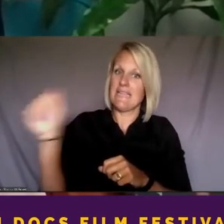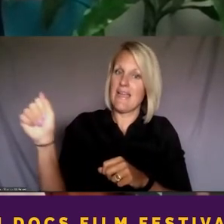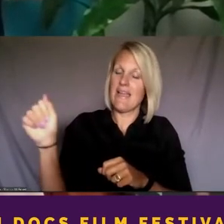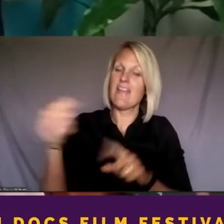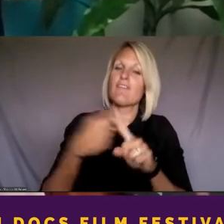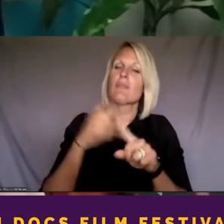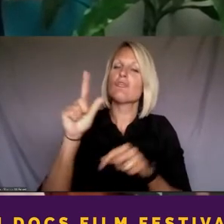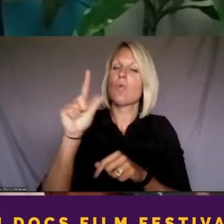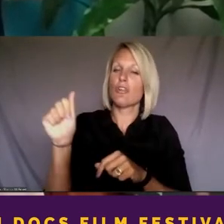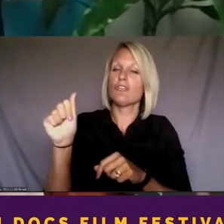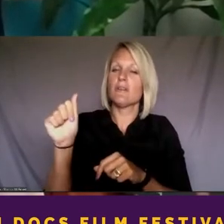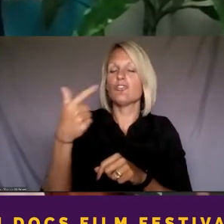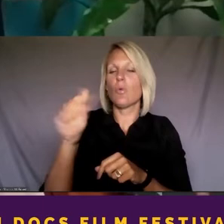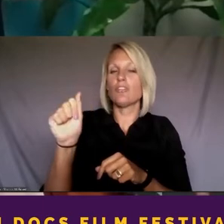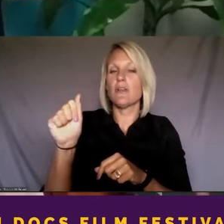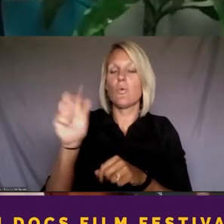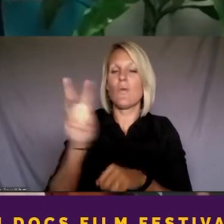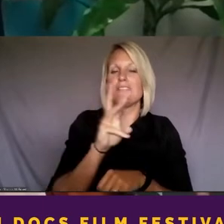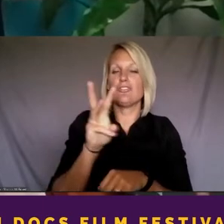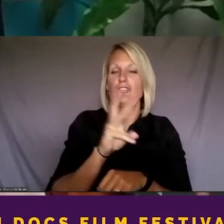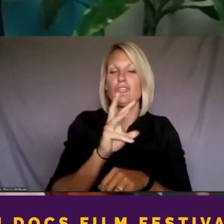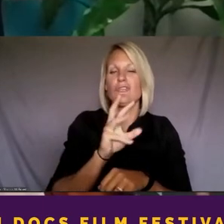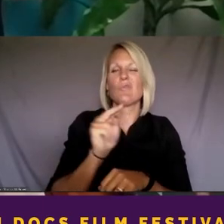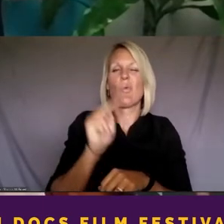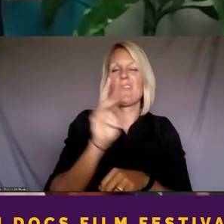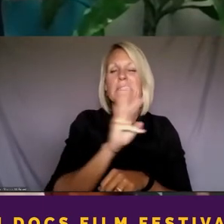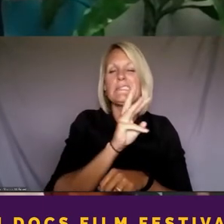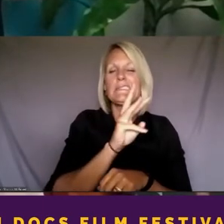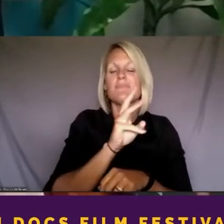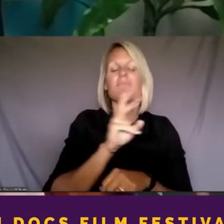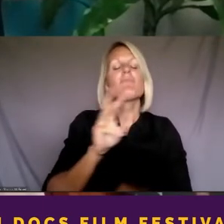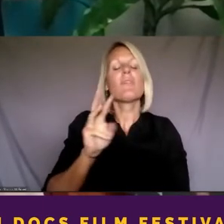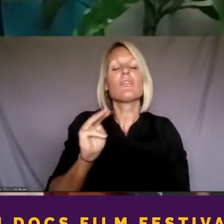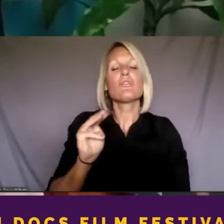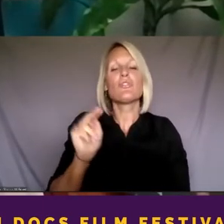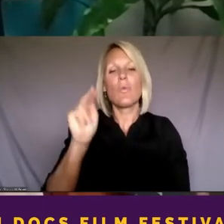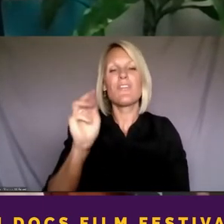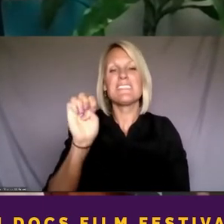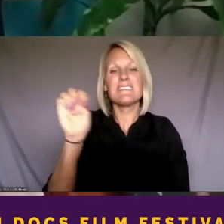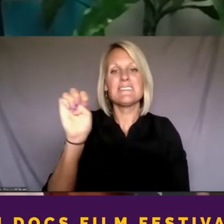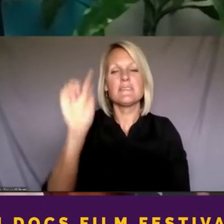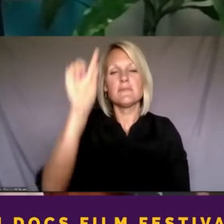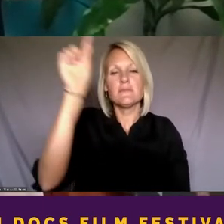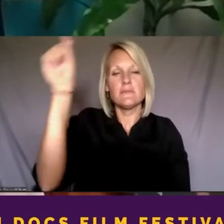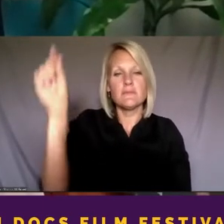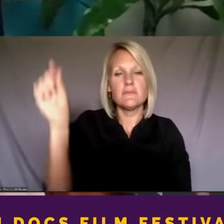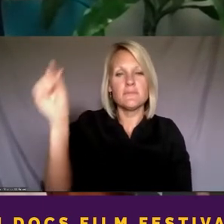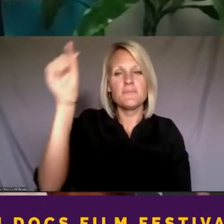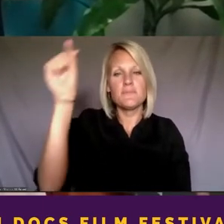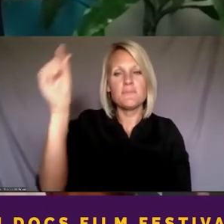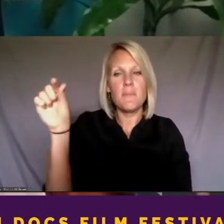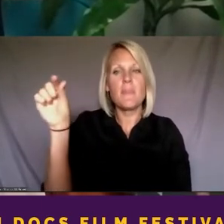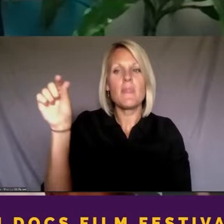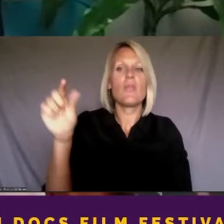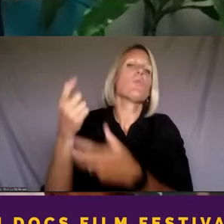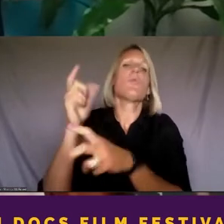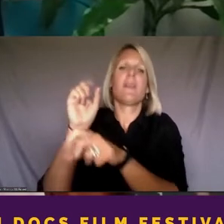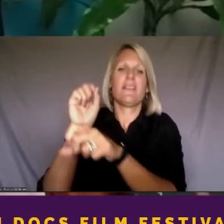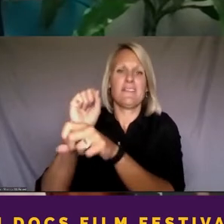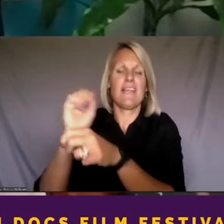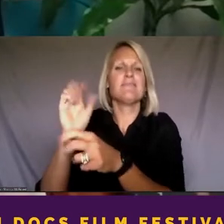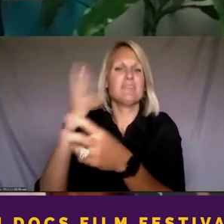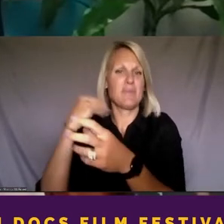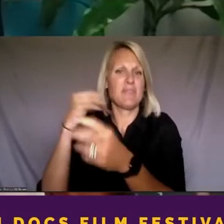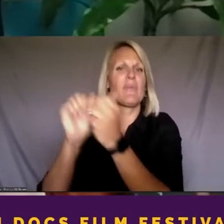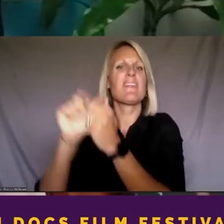Judicial Circuit in Northeast Georgia, who is part of Fair and Just Prosecution with Larry Krasner. And we were able to pair